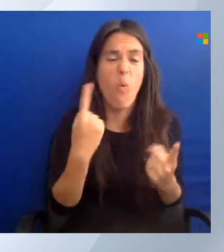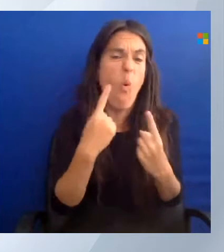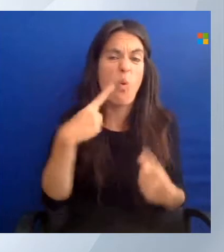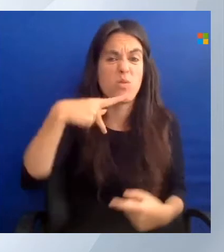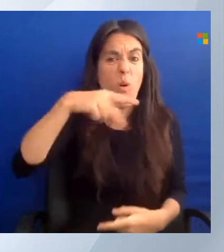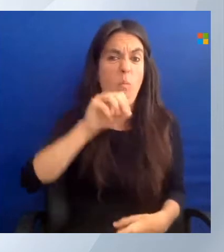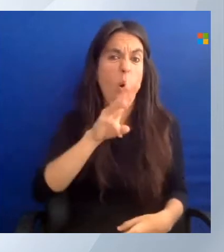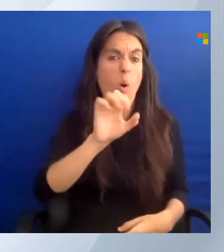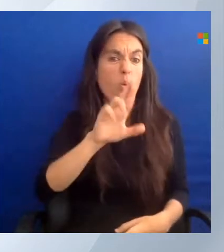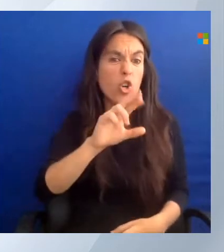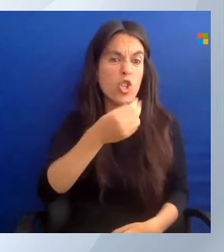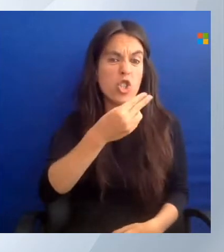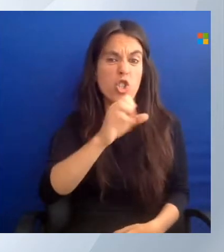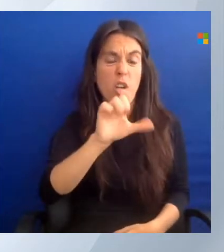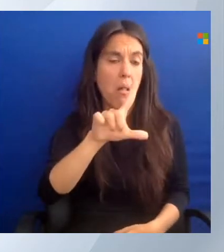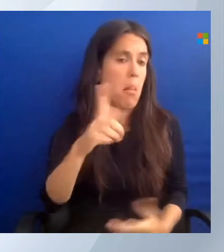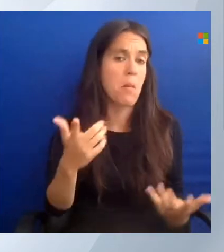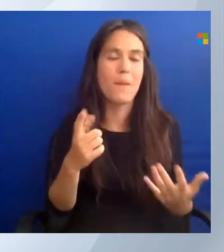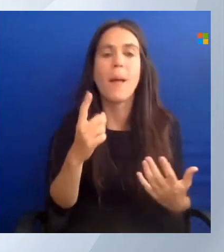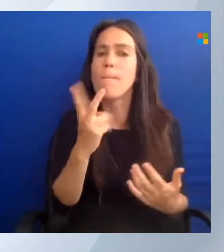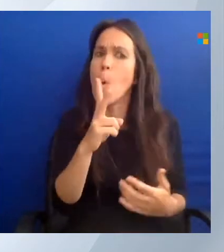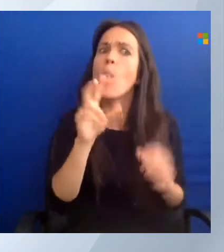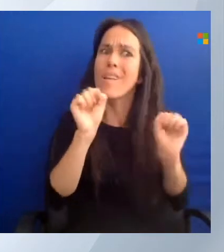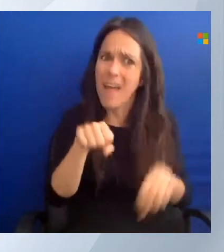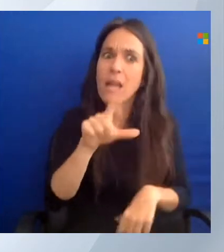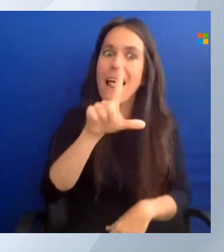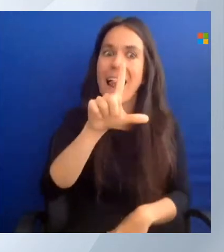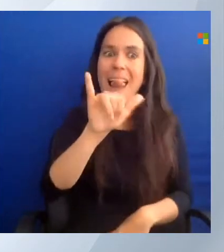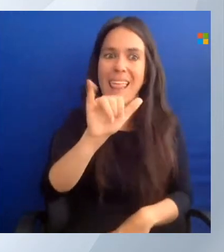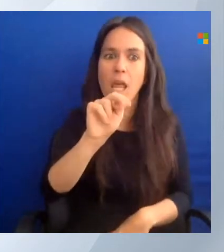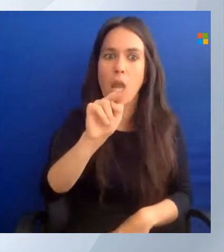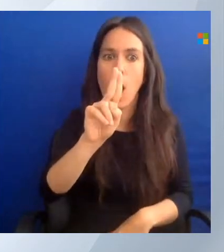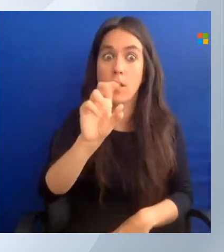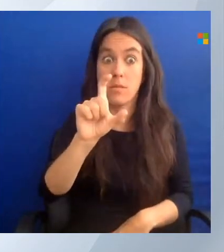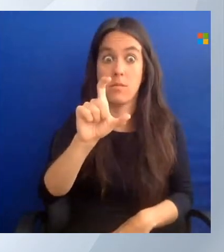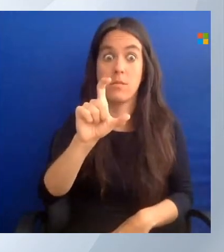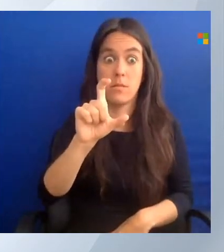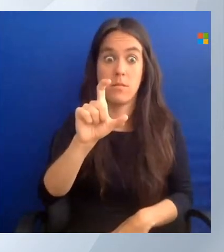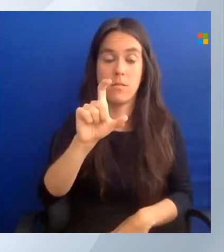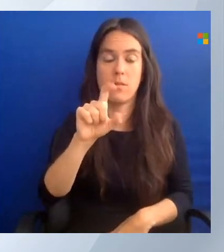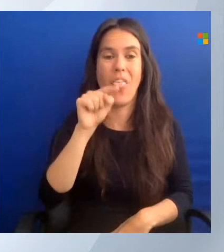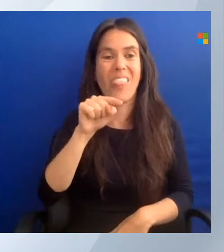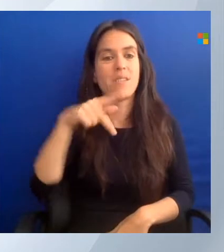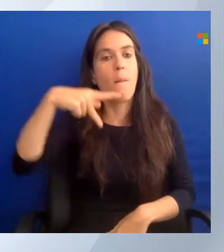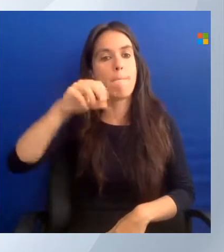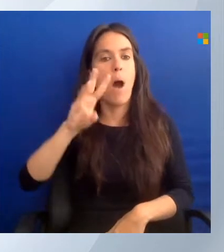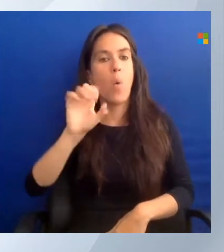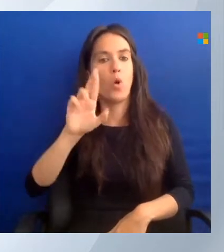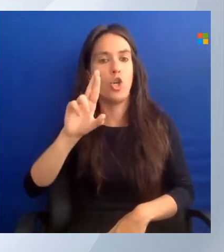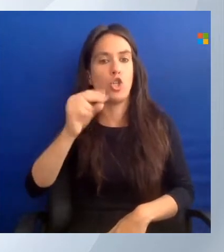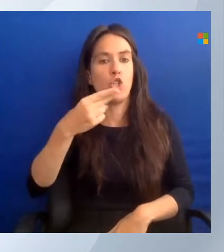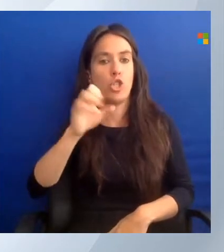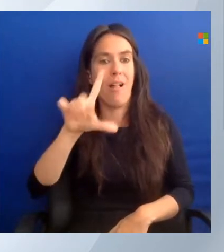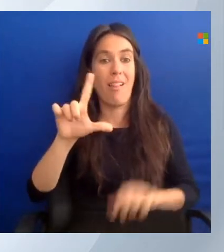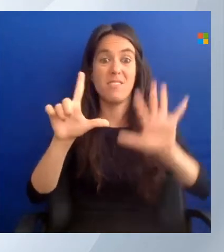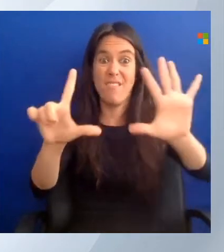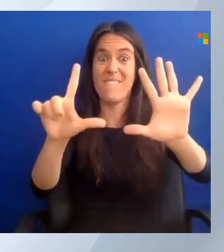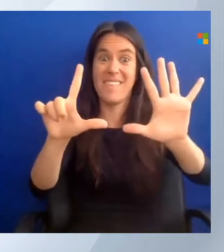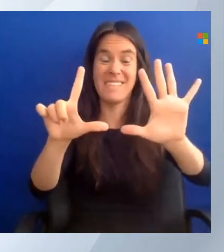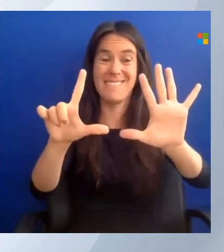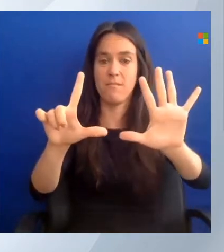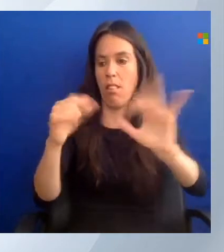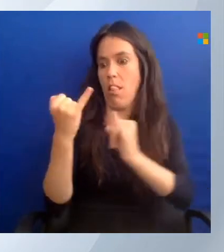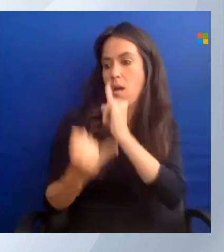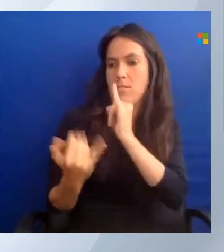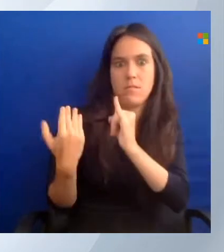run on Linux in the background. And this is PowerShell 7. So it's the newest version. And here I